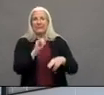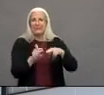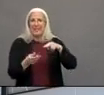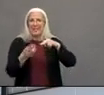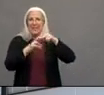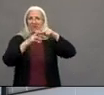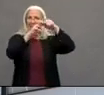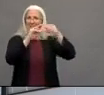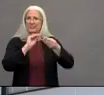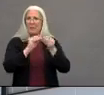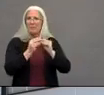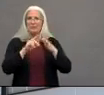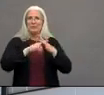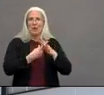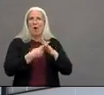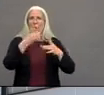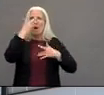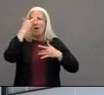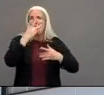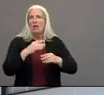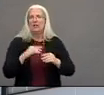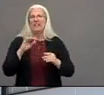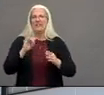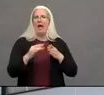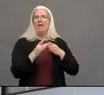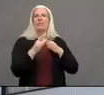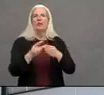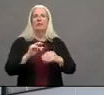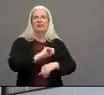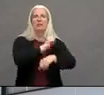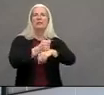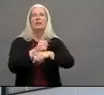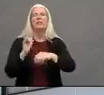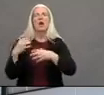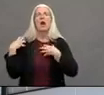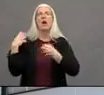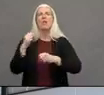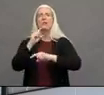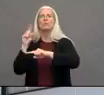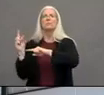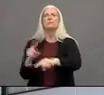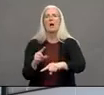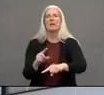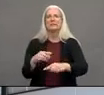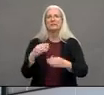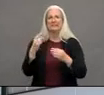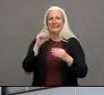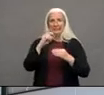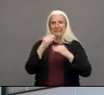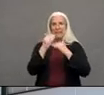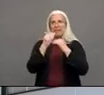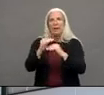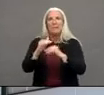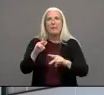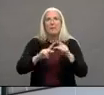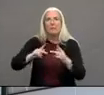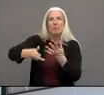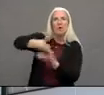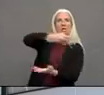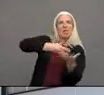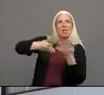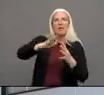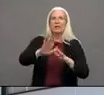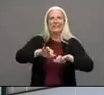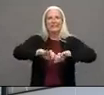officer orders that then began to restrict at a population level mass gatherings and then eventually the shelter-in-place